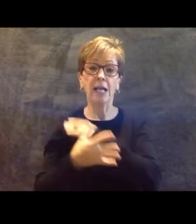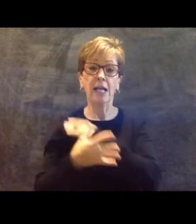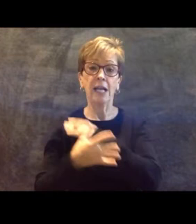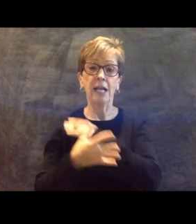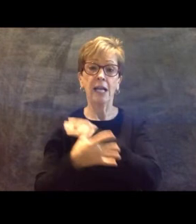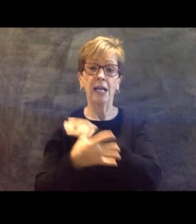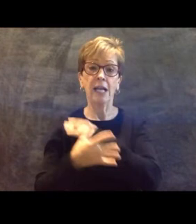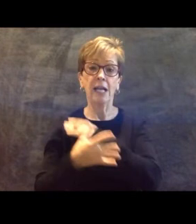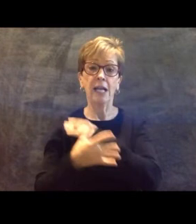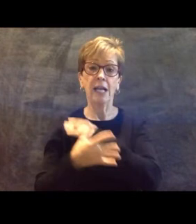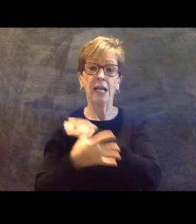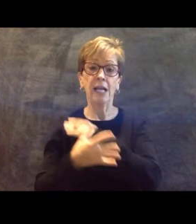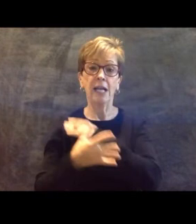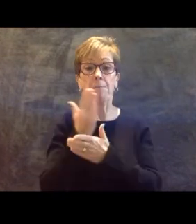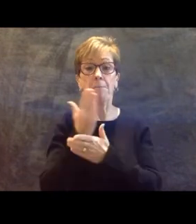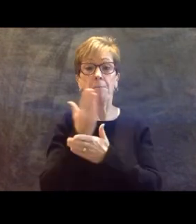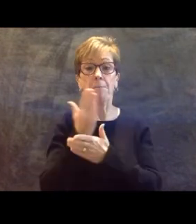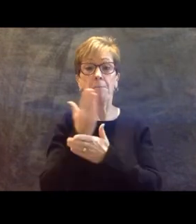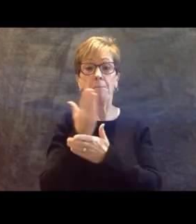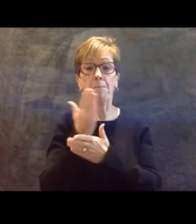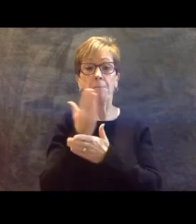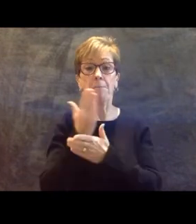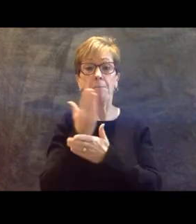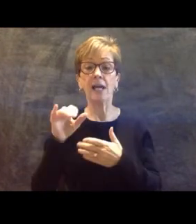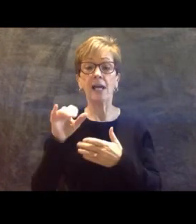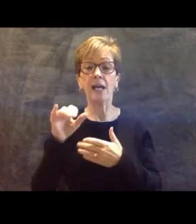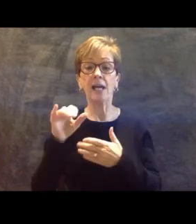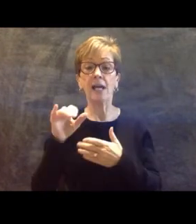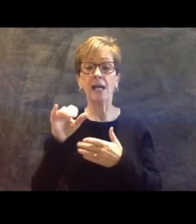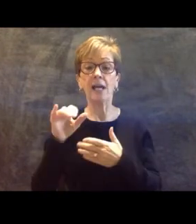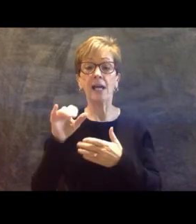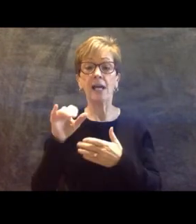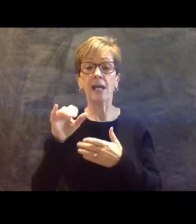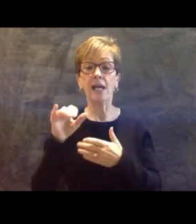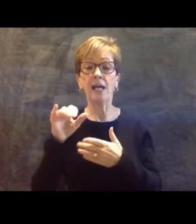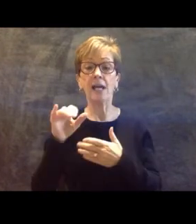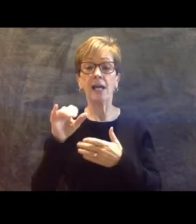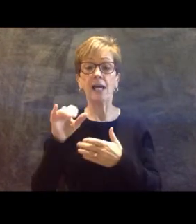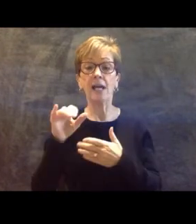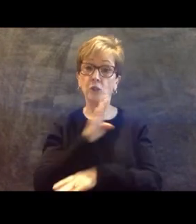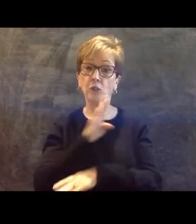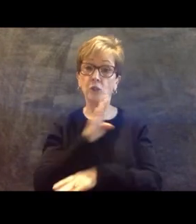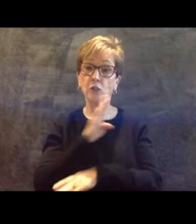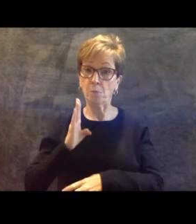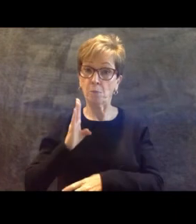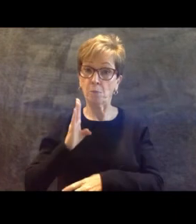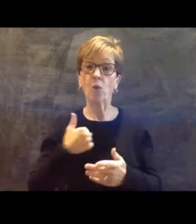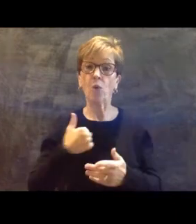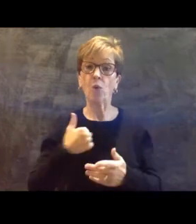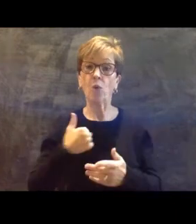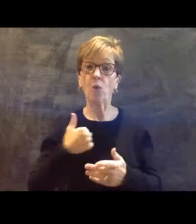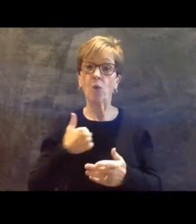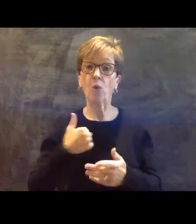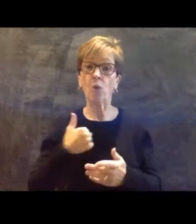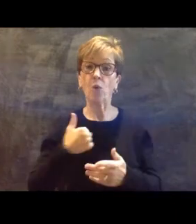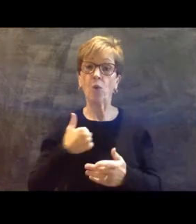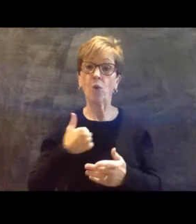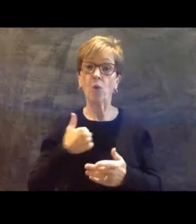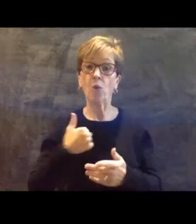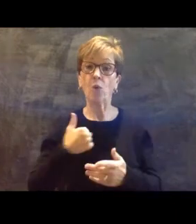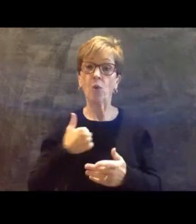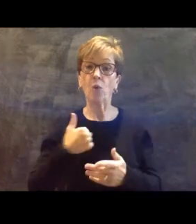network that's affiliated with national board, we get to connect with nationally board certified teachers